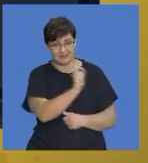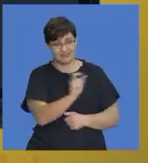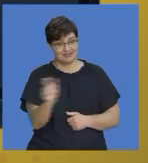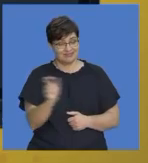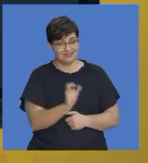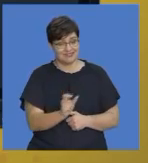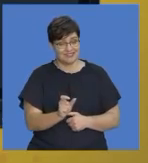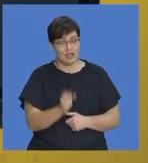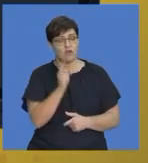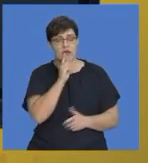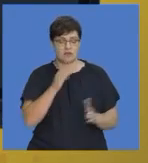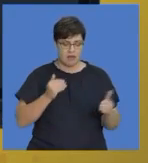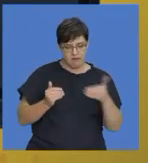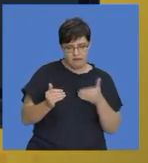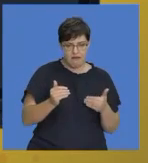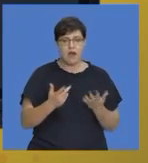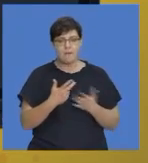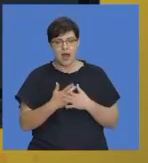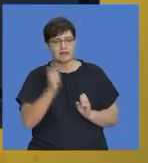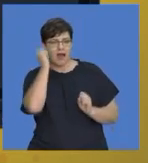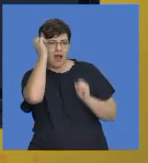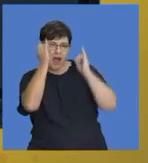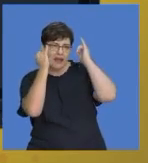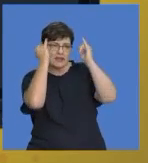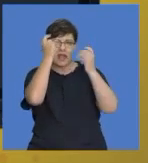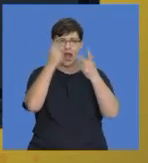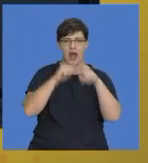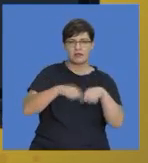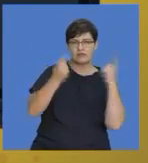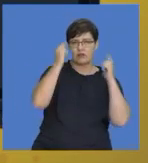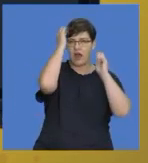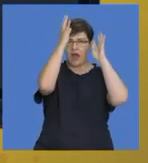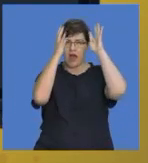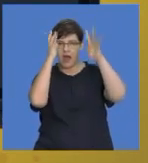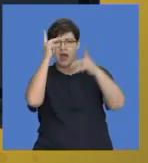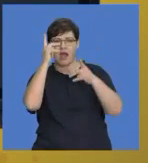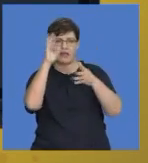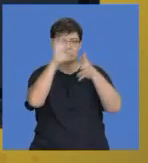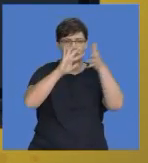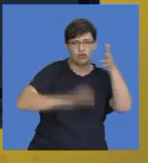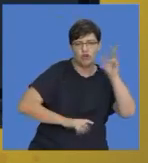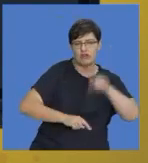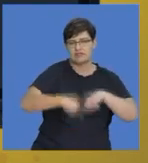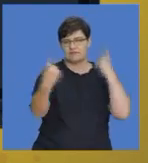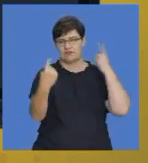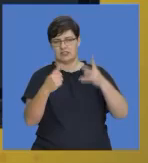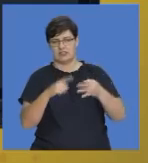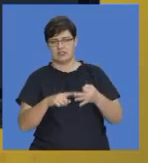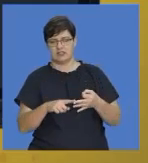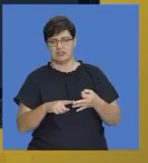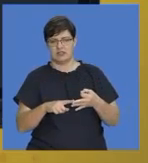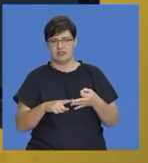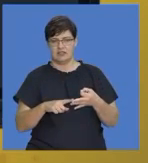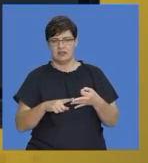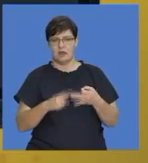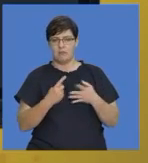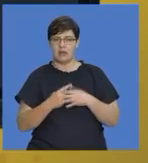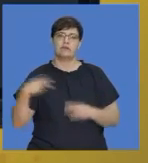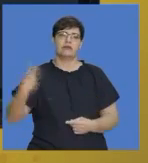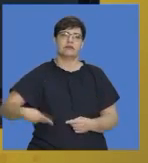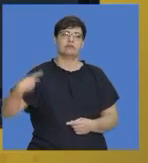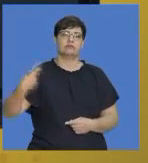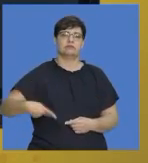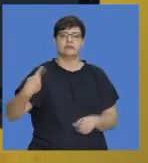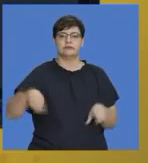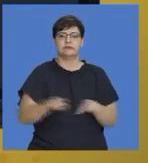yourself and make sure you have different ideas, you have different scenarios, you have, you shouldn't be repetitive in what